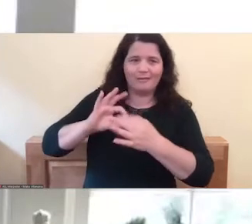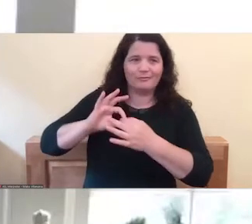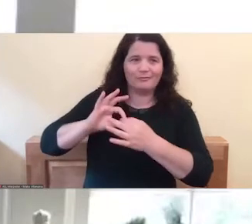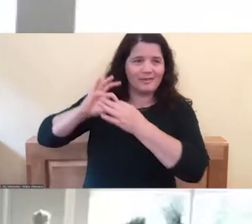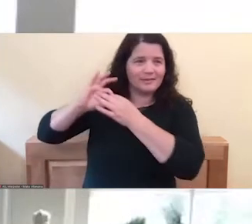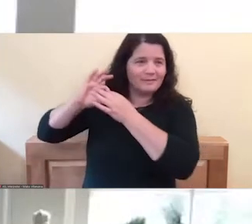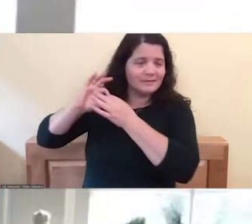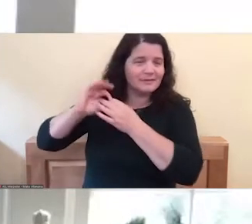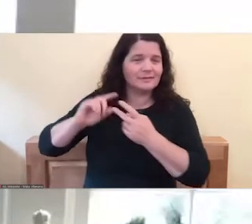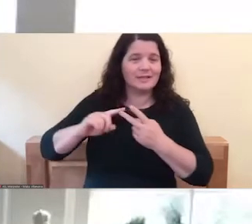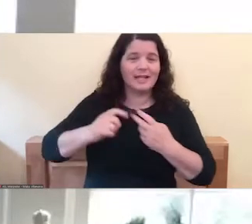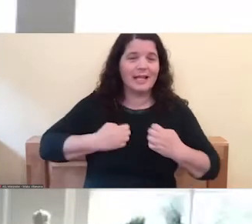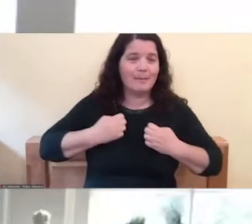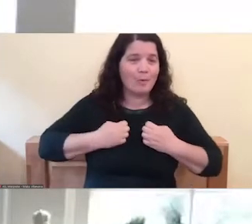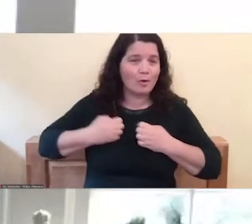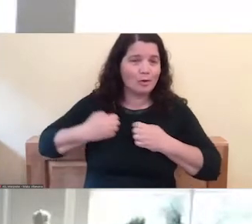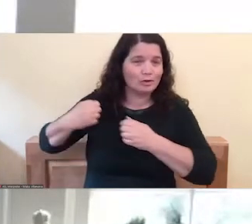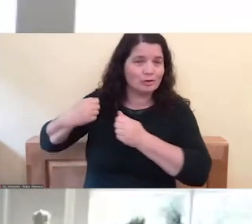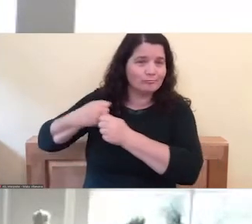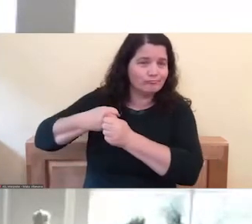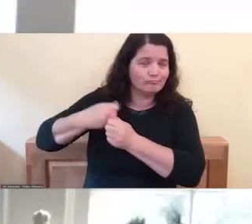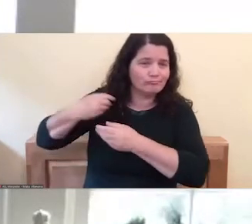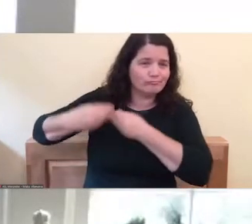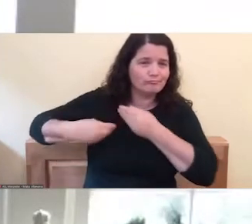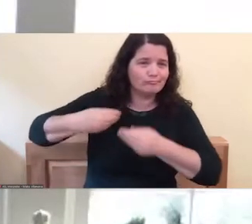Cultural and spiritual ancestors.